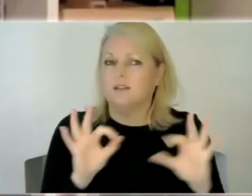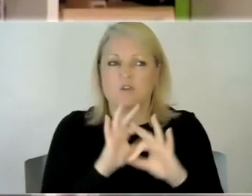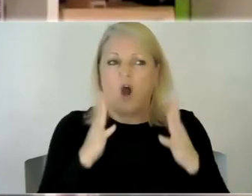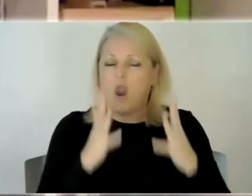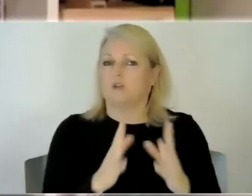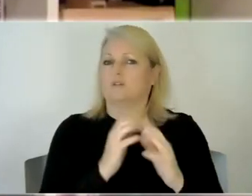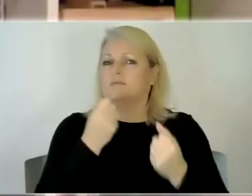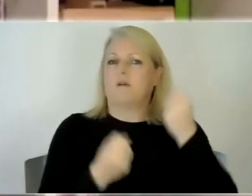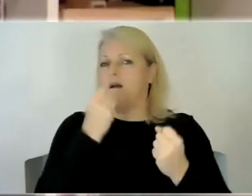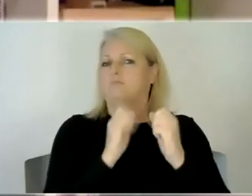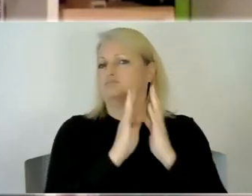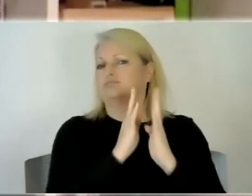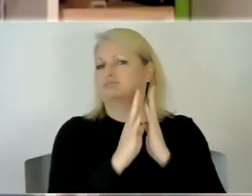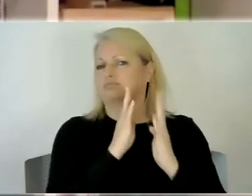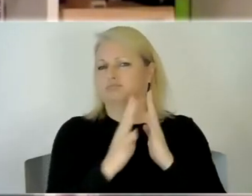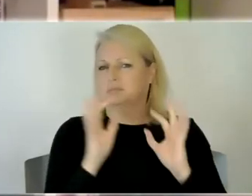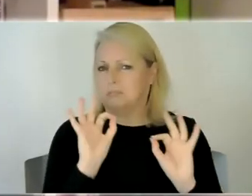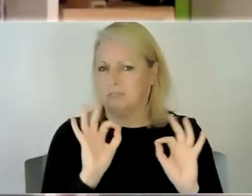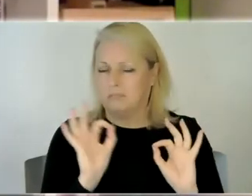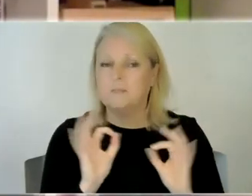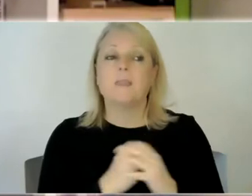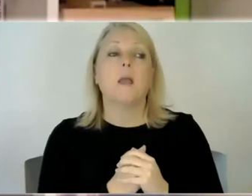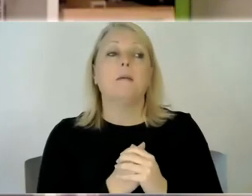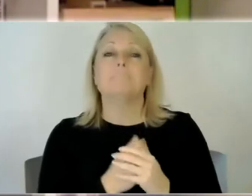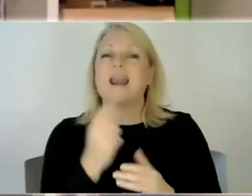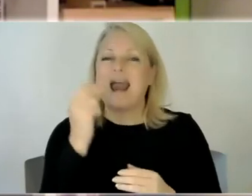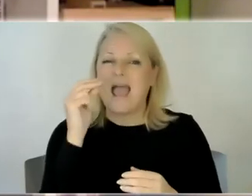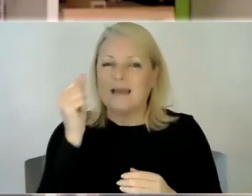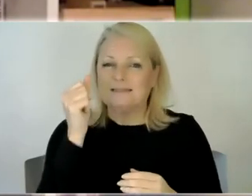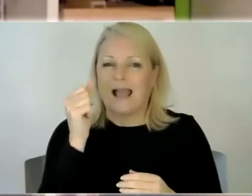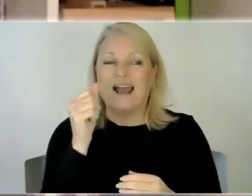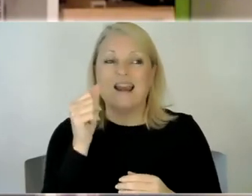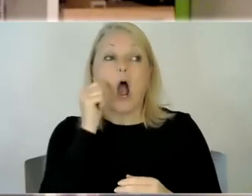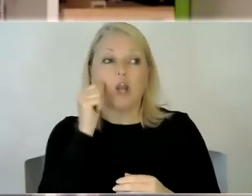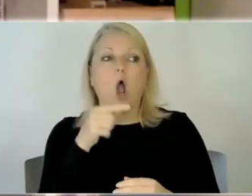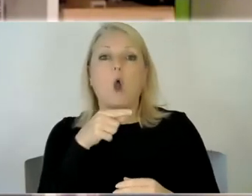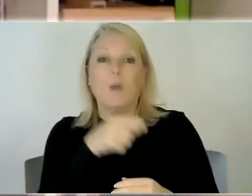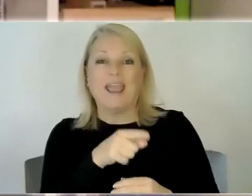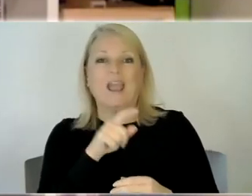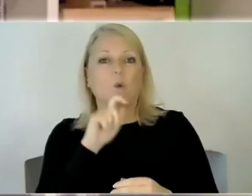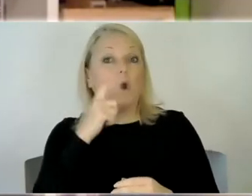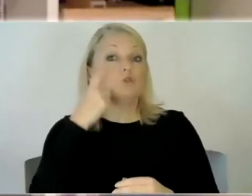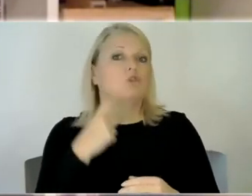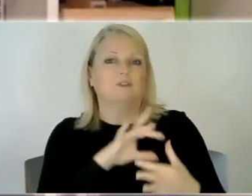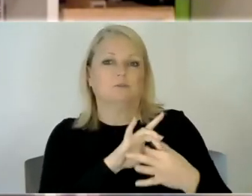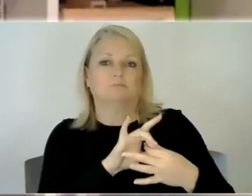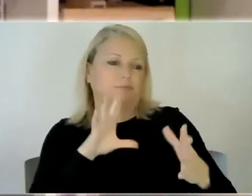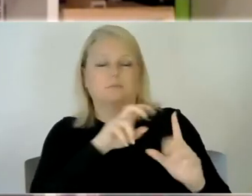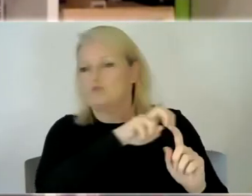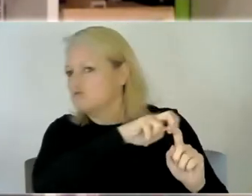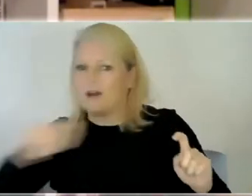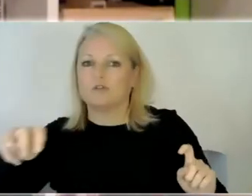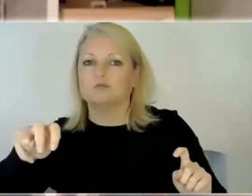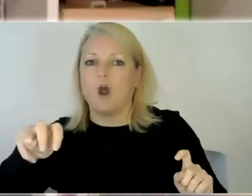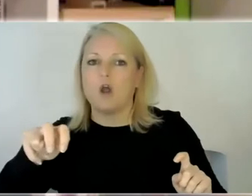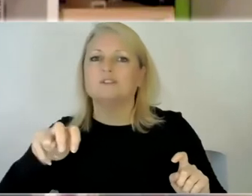but at any second i know he could try and burst across the road which he has done in the past so you're